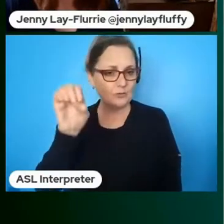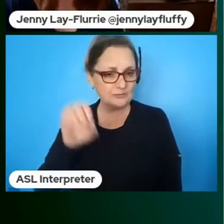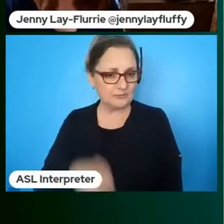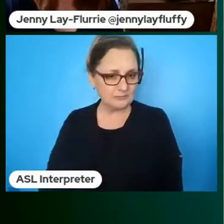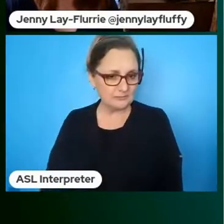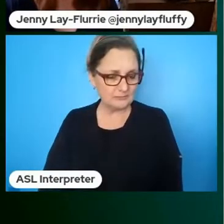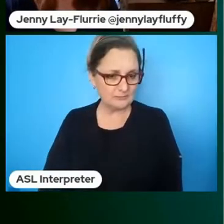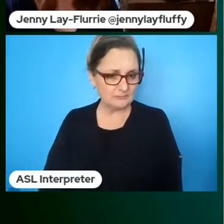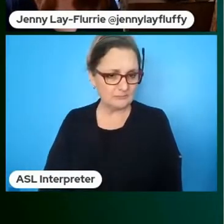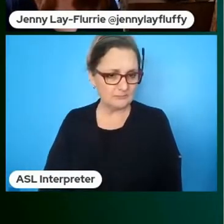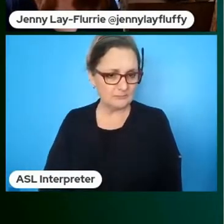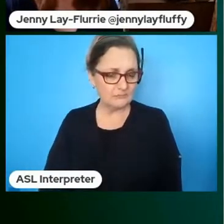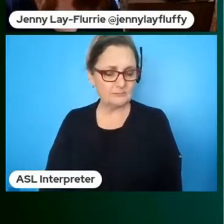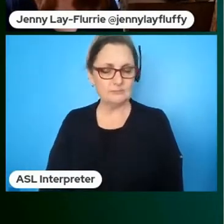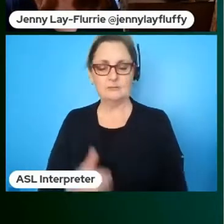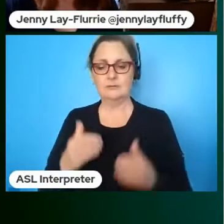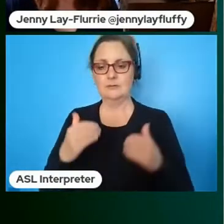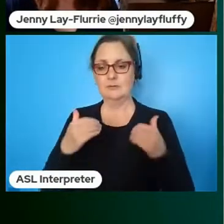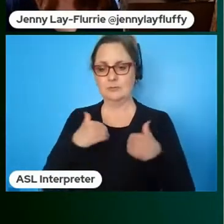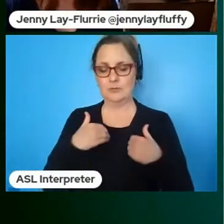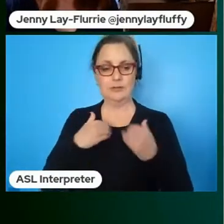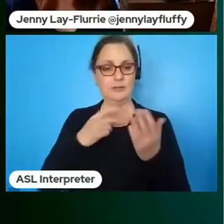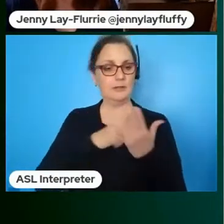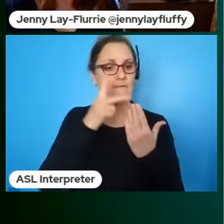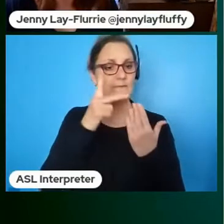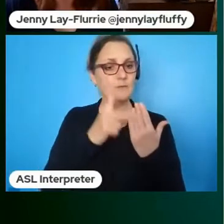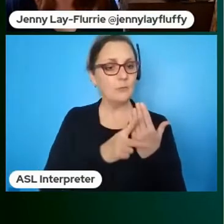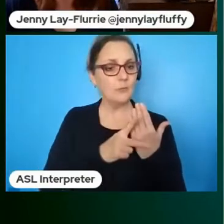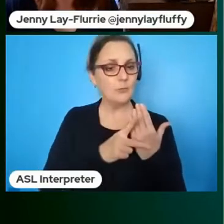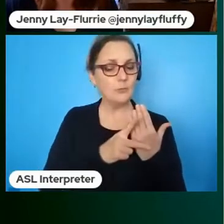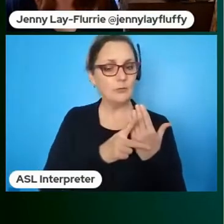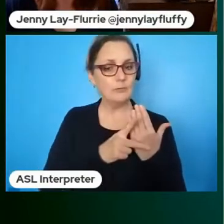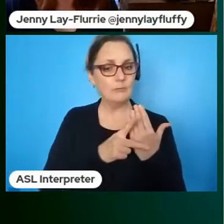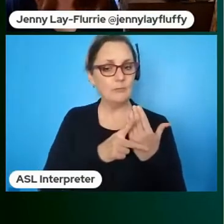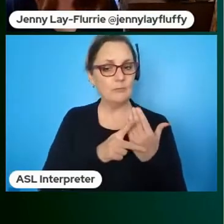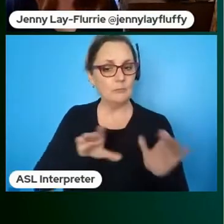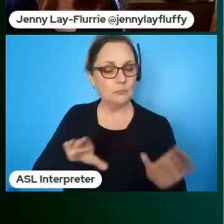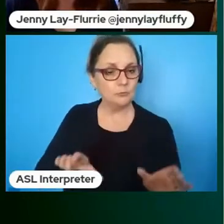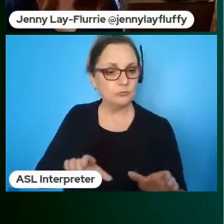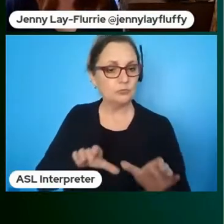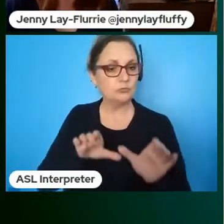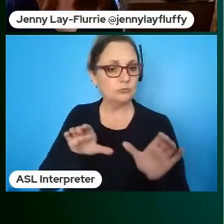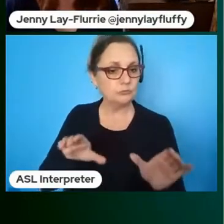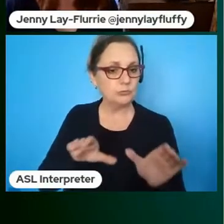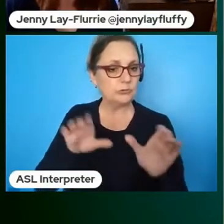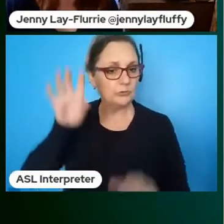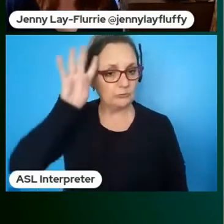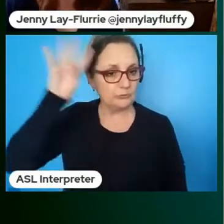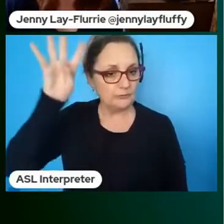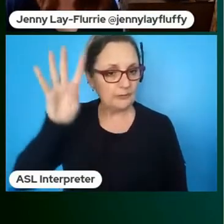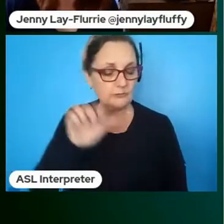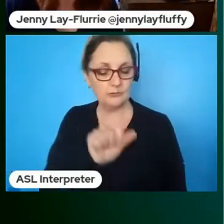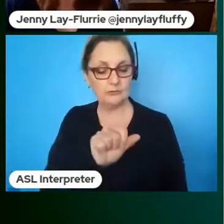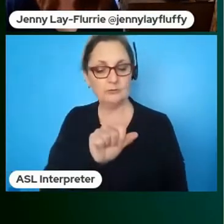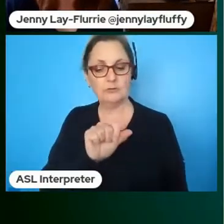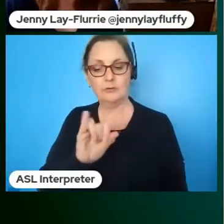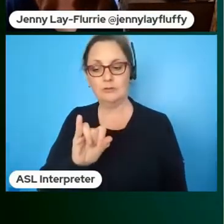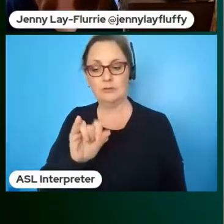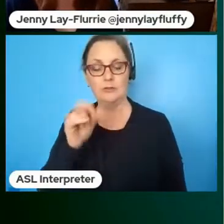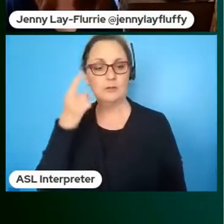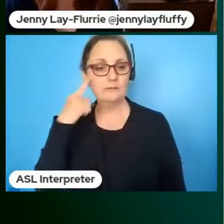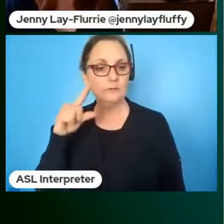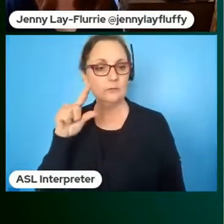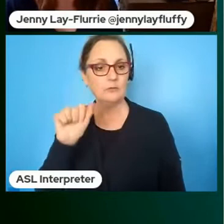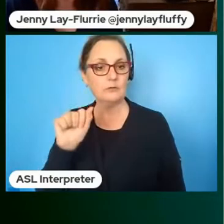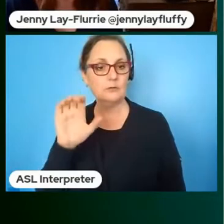also have a program um to help spur innovation here ai for accessibility we're giving away 25 million